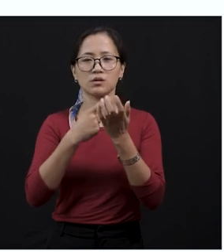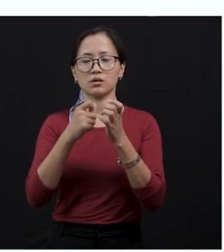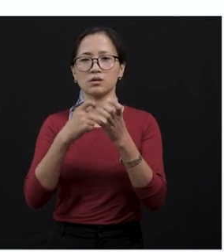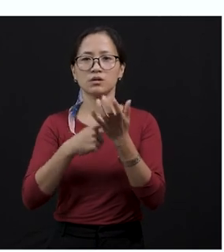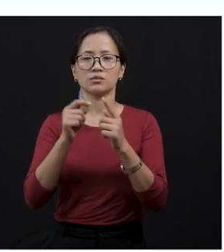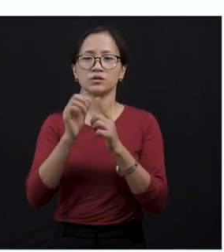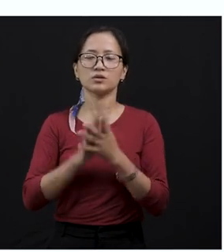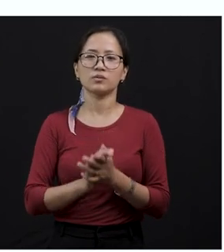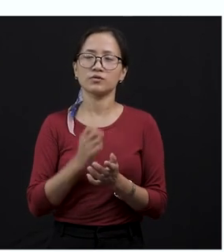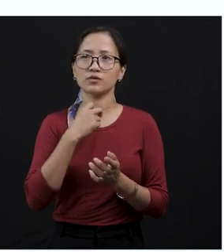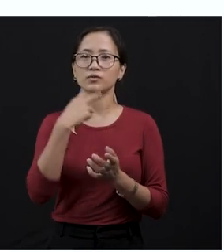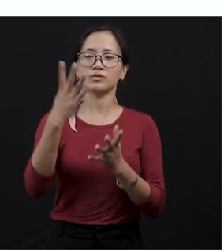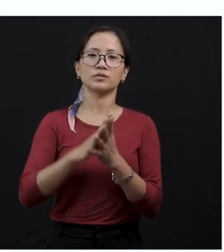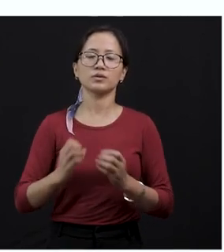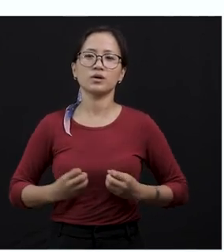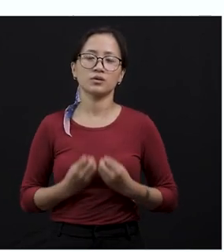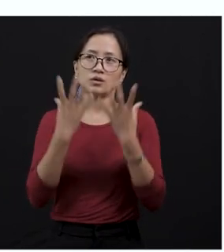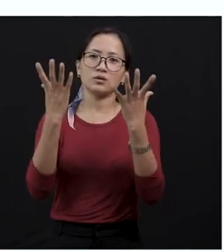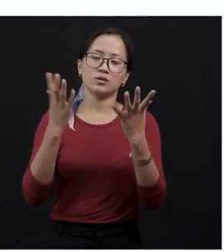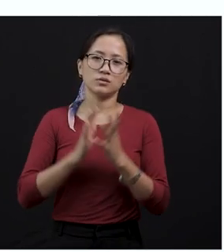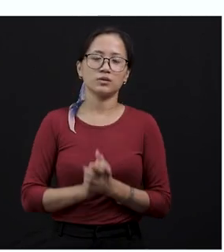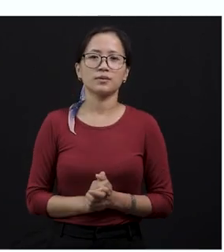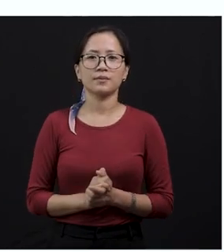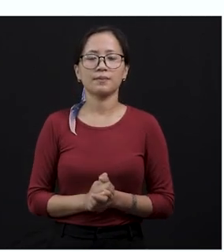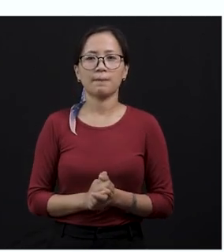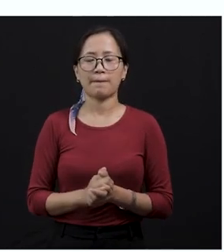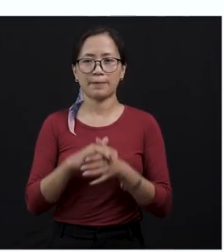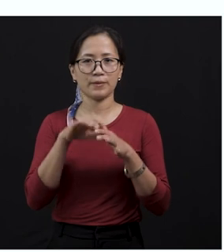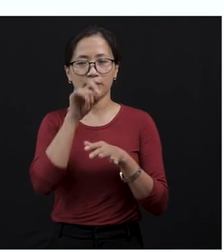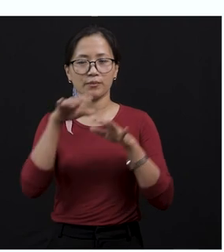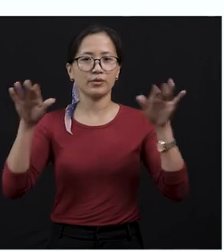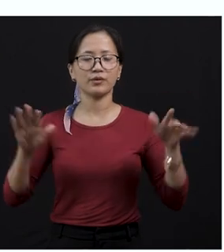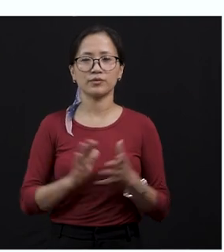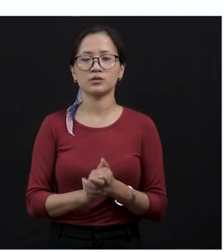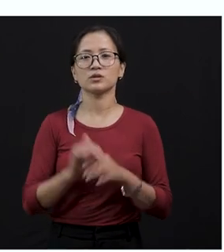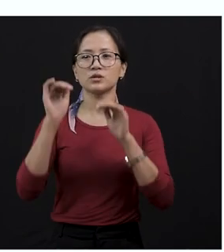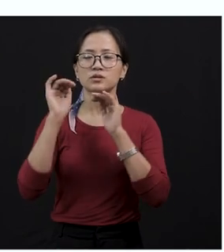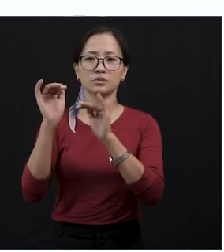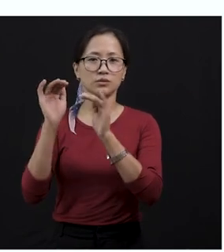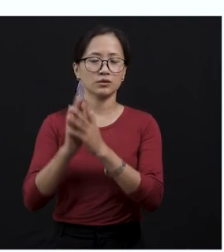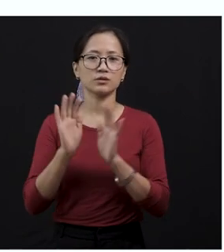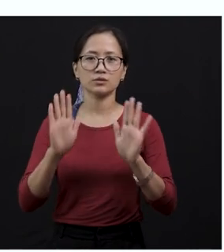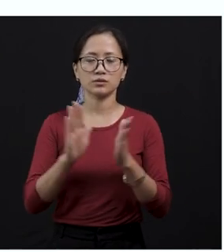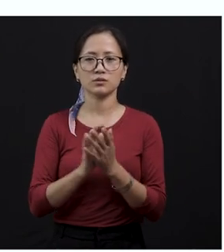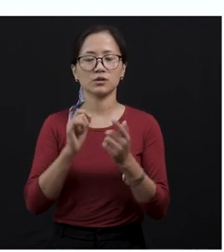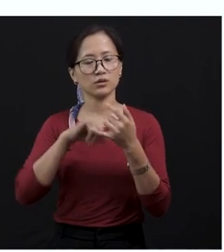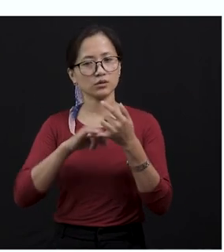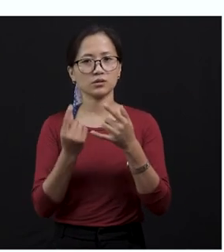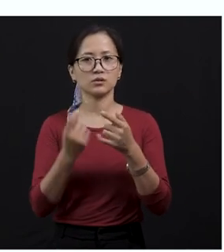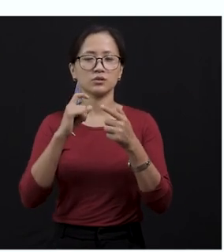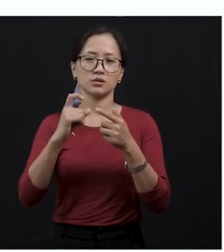flew away with the contentment and the joy that the creature it wanted to support has come out successfully.